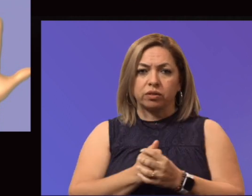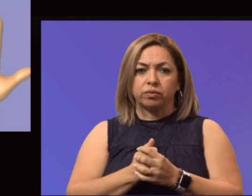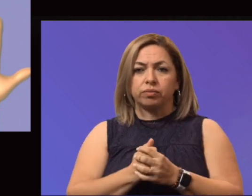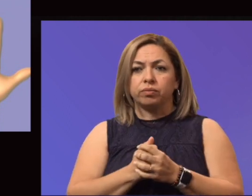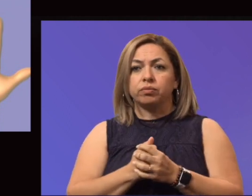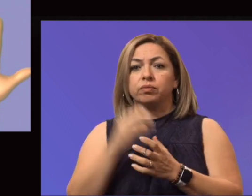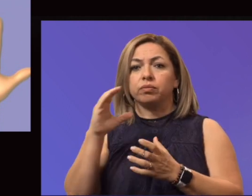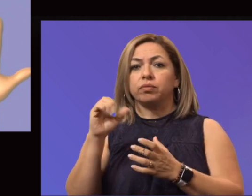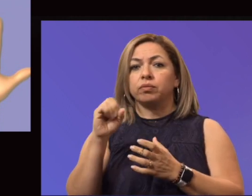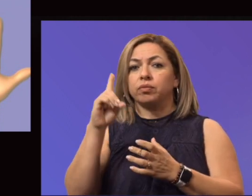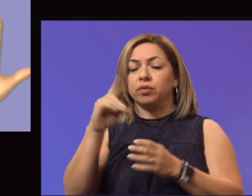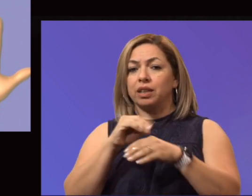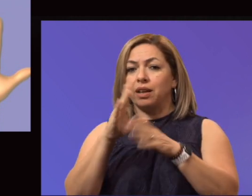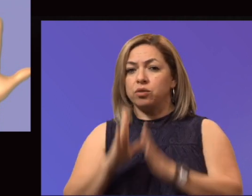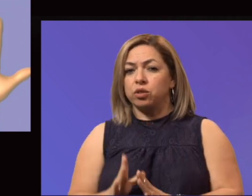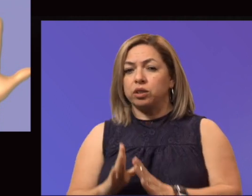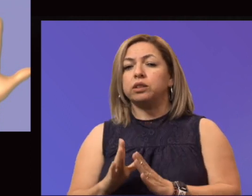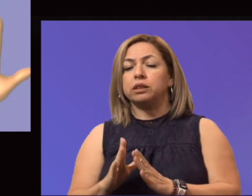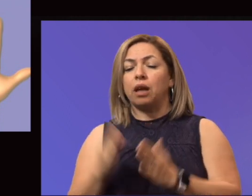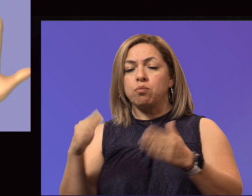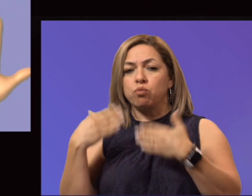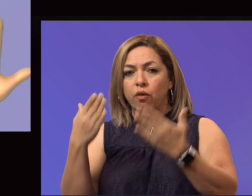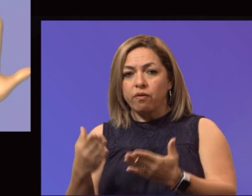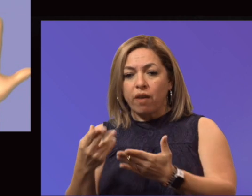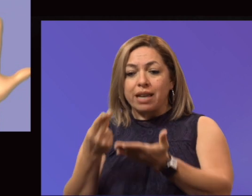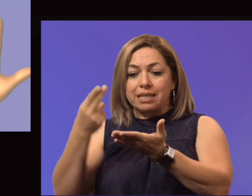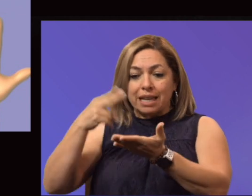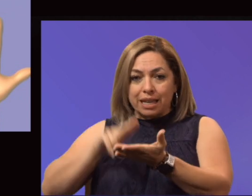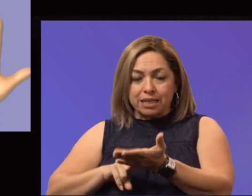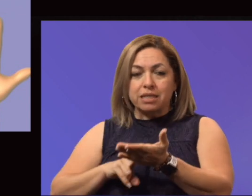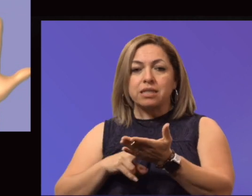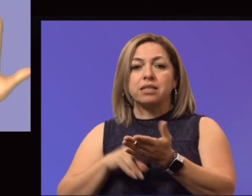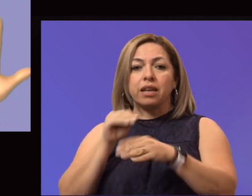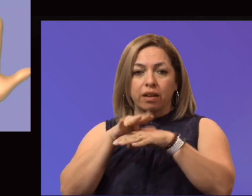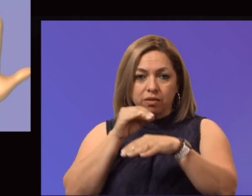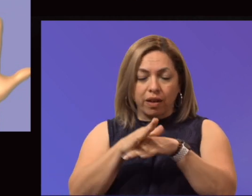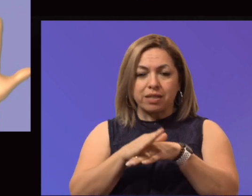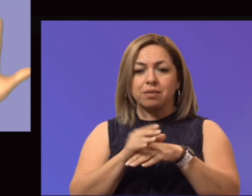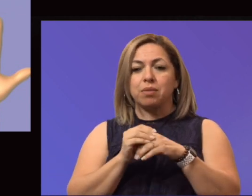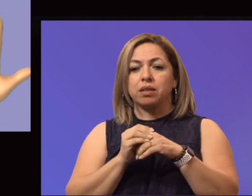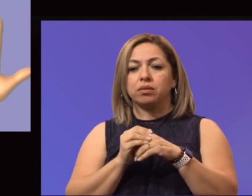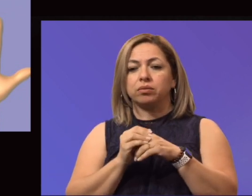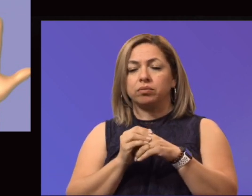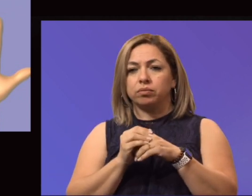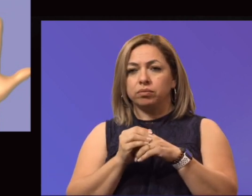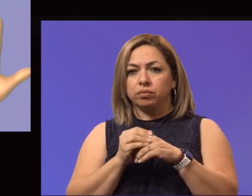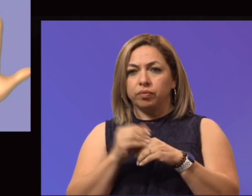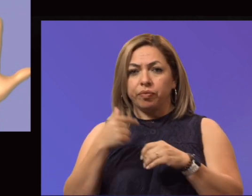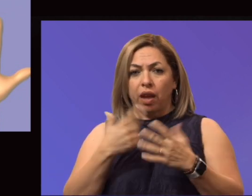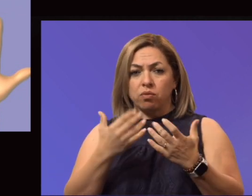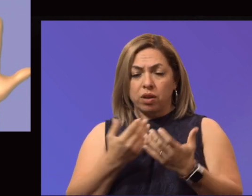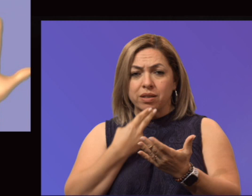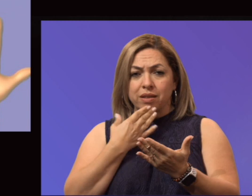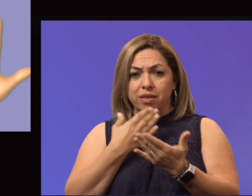our CSD counselors provide intake services and advisement and registration. I want to thank Gerard Bettis at the